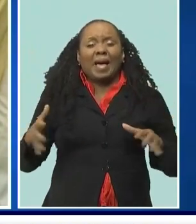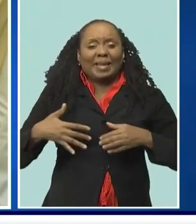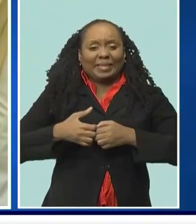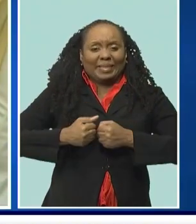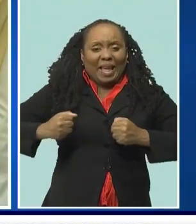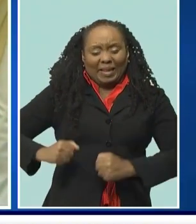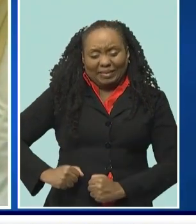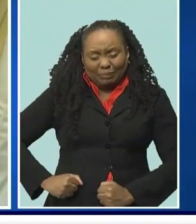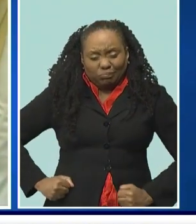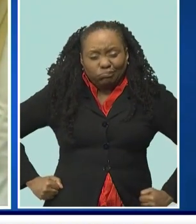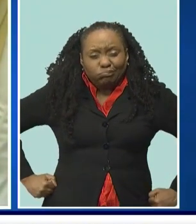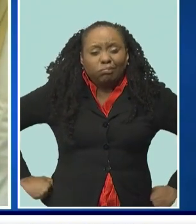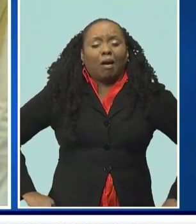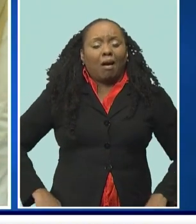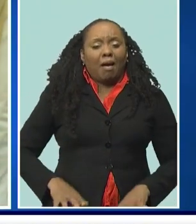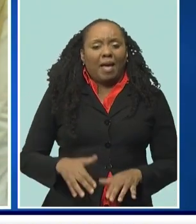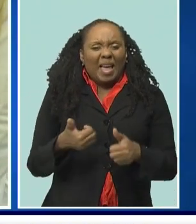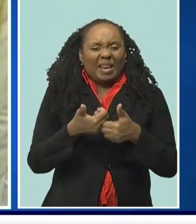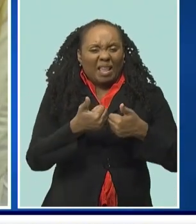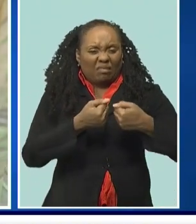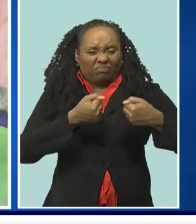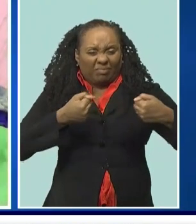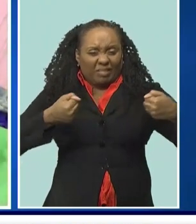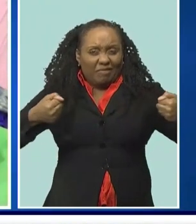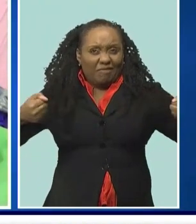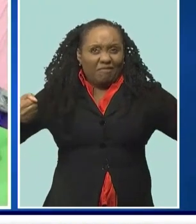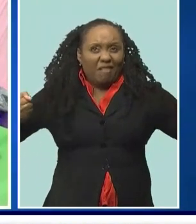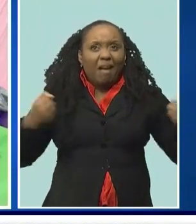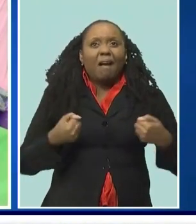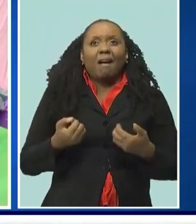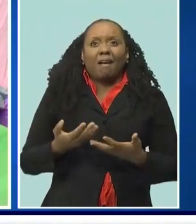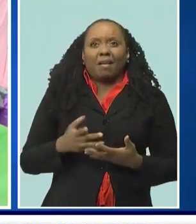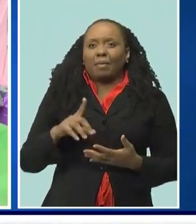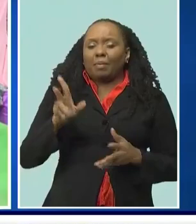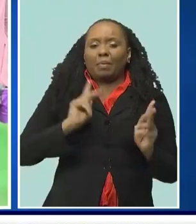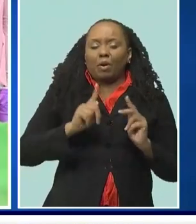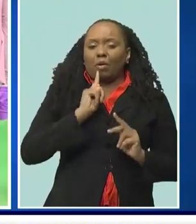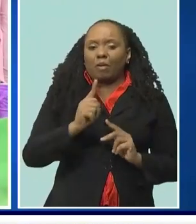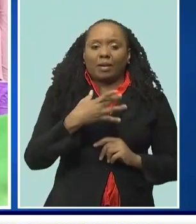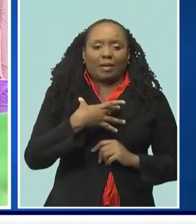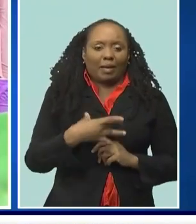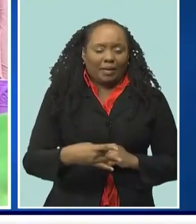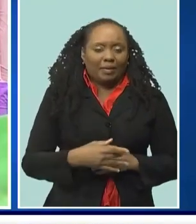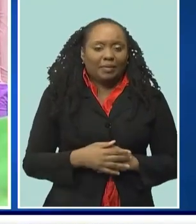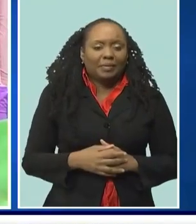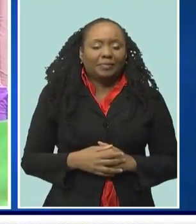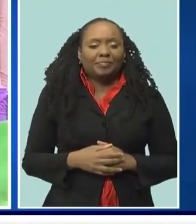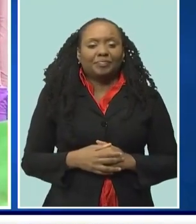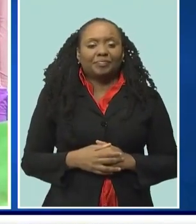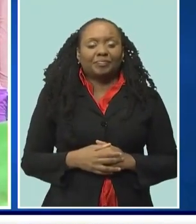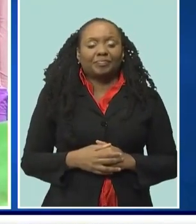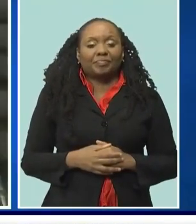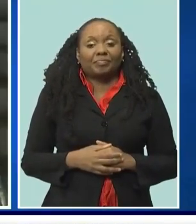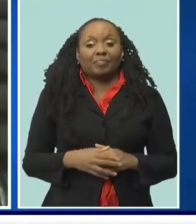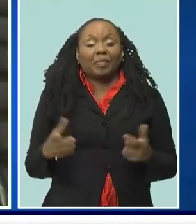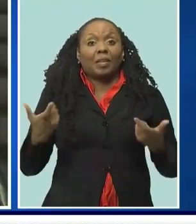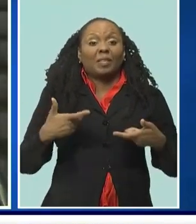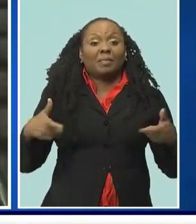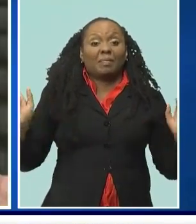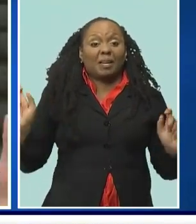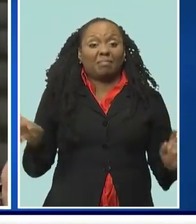hologram spandex. Anything with stretch is hugely popular this year. And the effects, again,